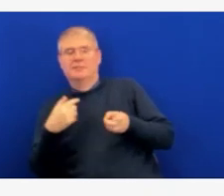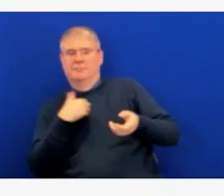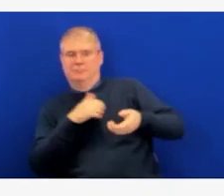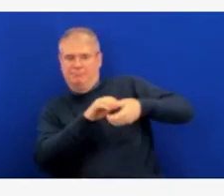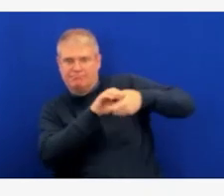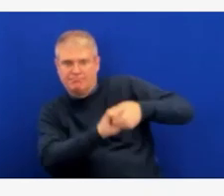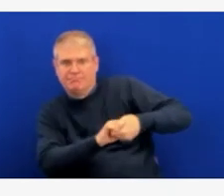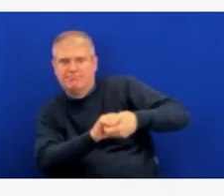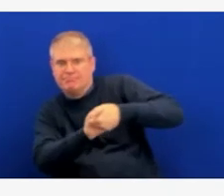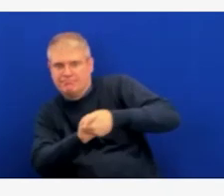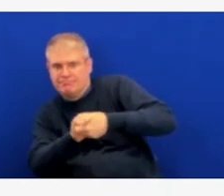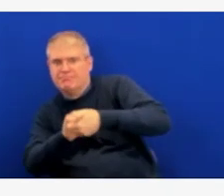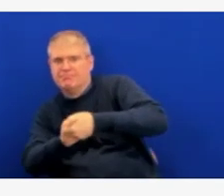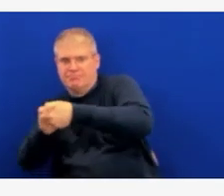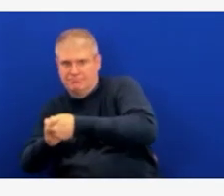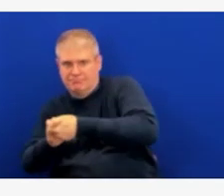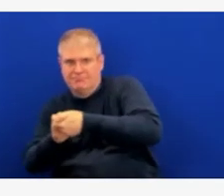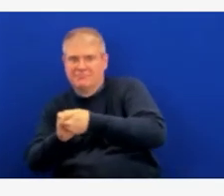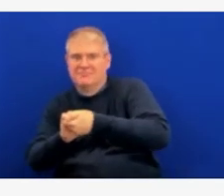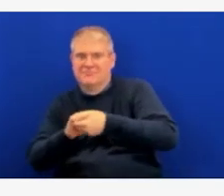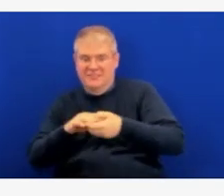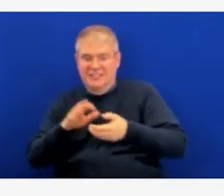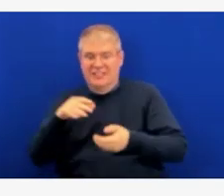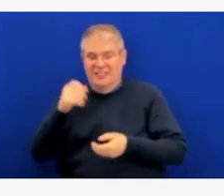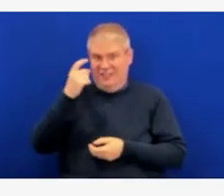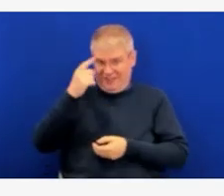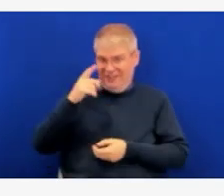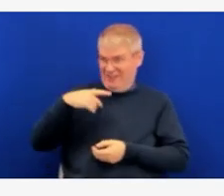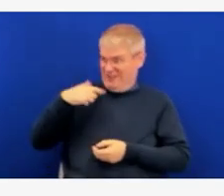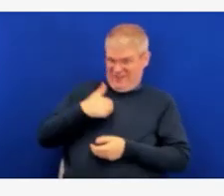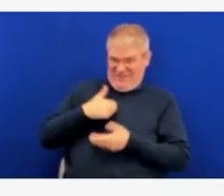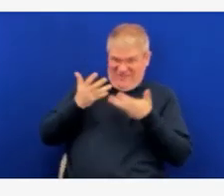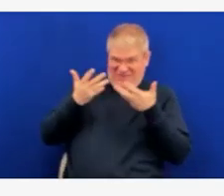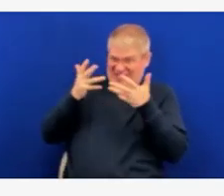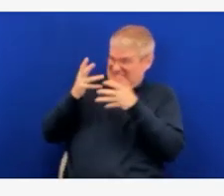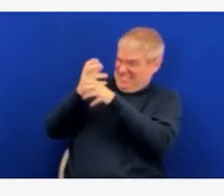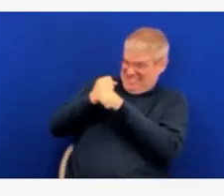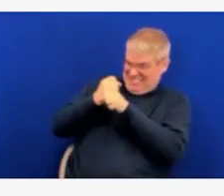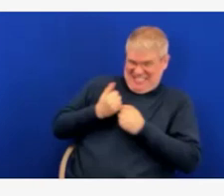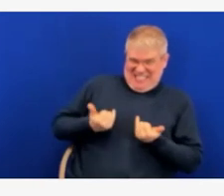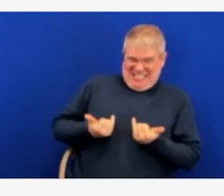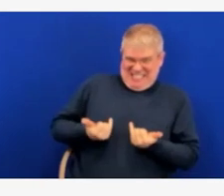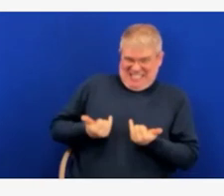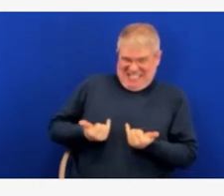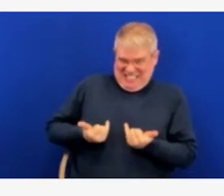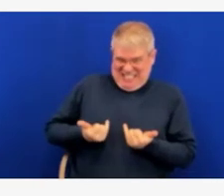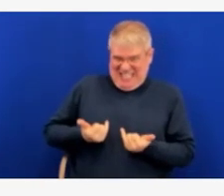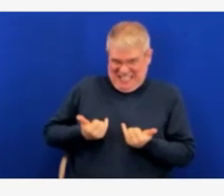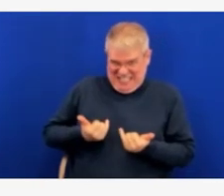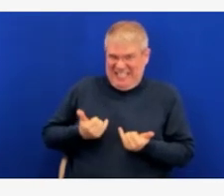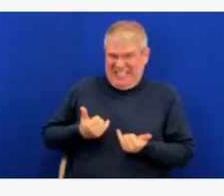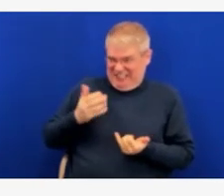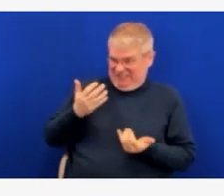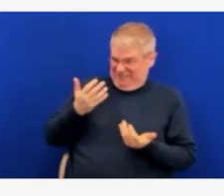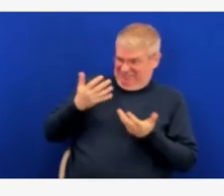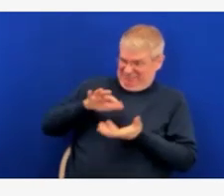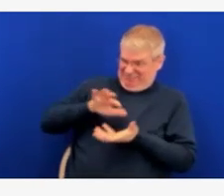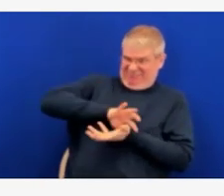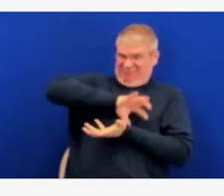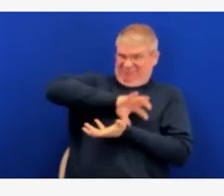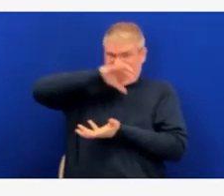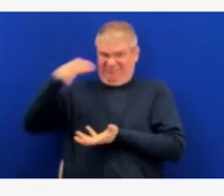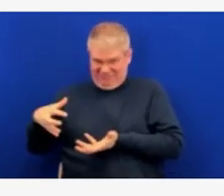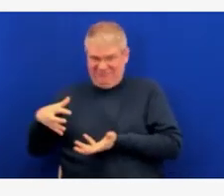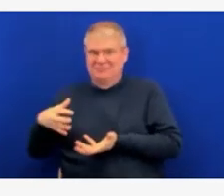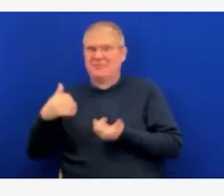into Idaho this week is going to be redistributed. And so we are continuing to work throughout the week